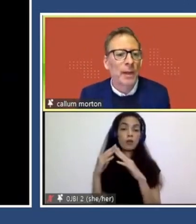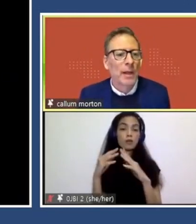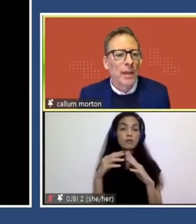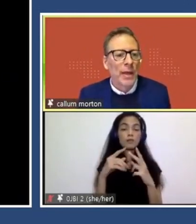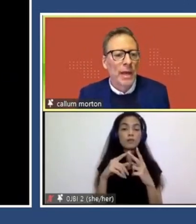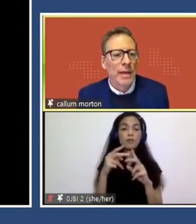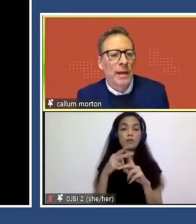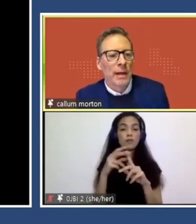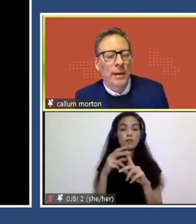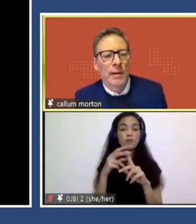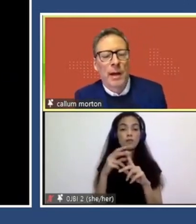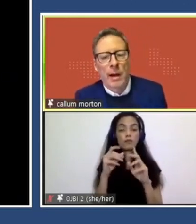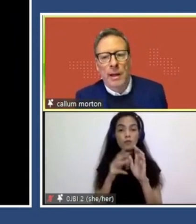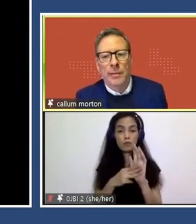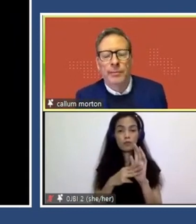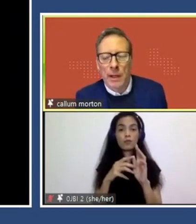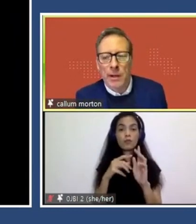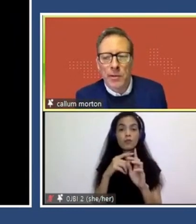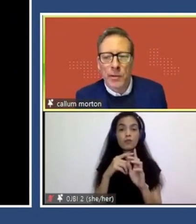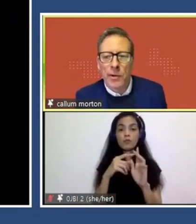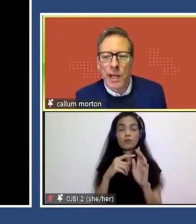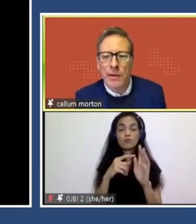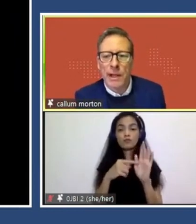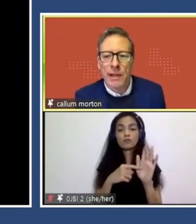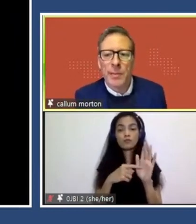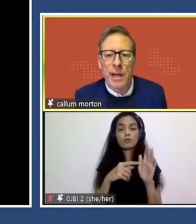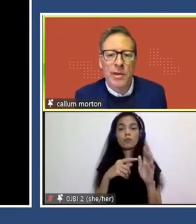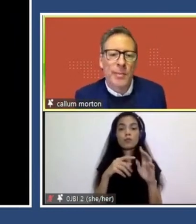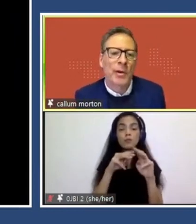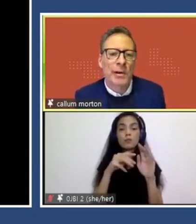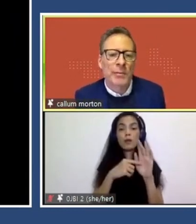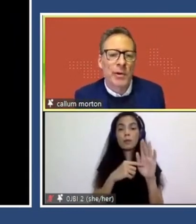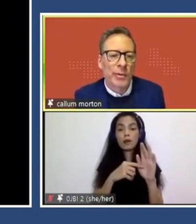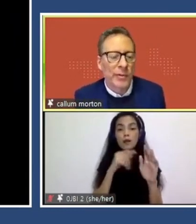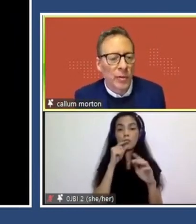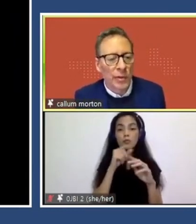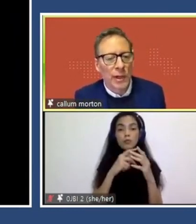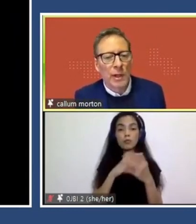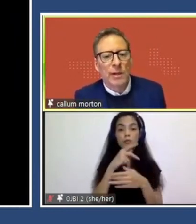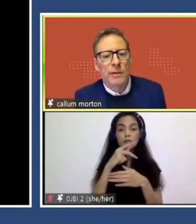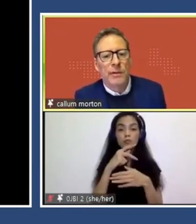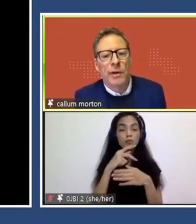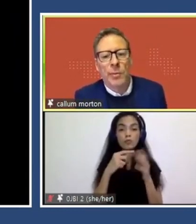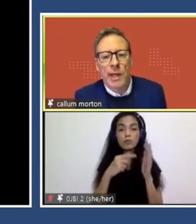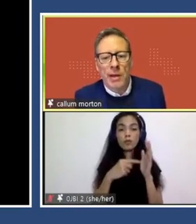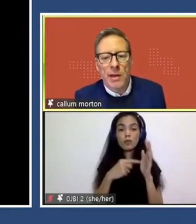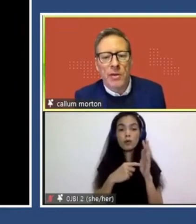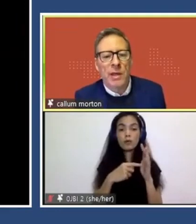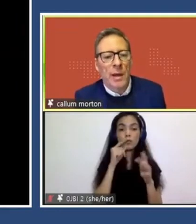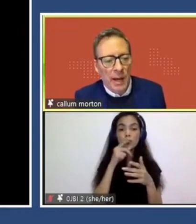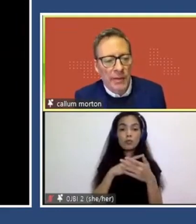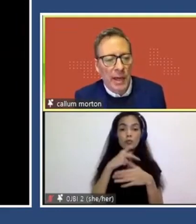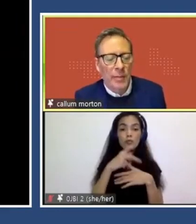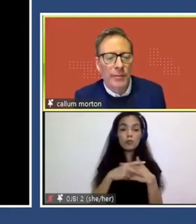They, they, they, a curatorial candidate in the PhD program, Rosemary Ford, did her